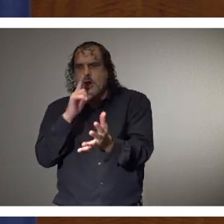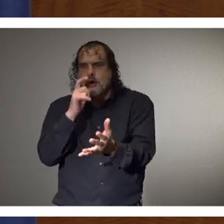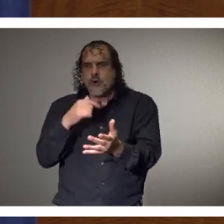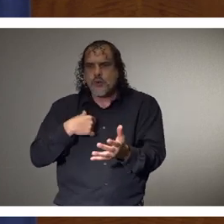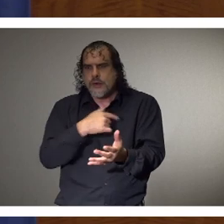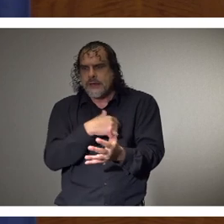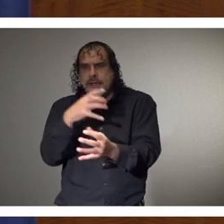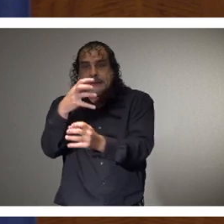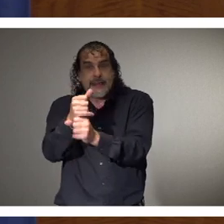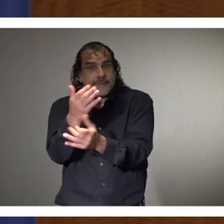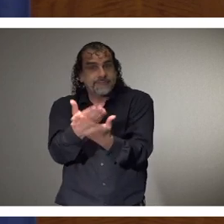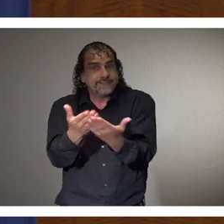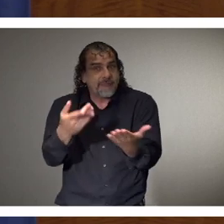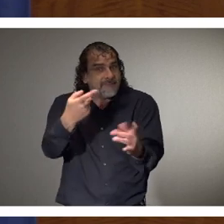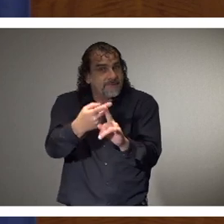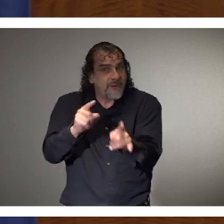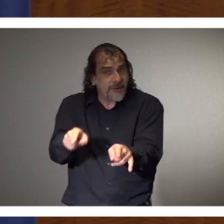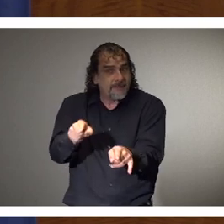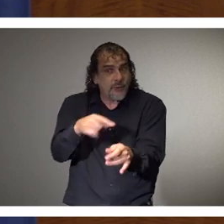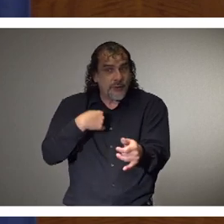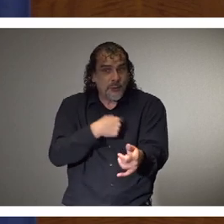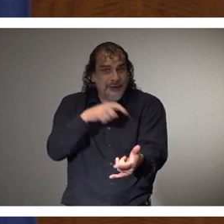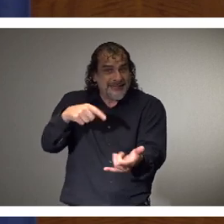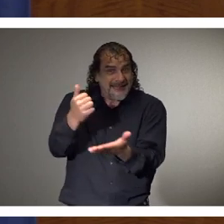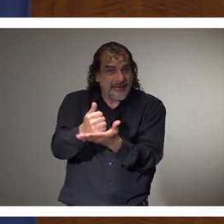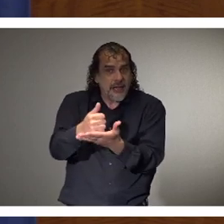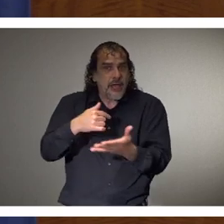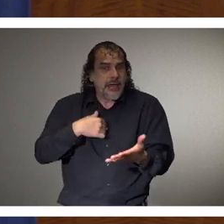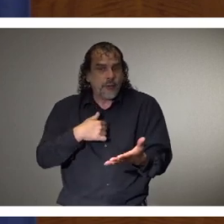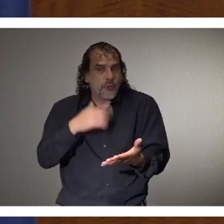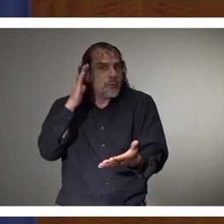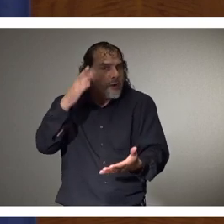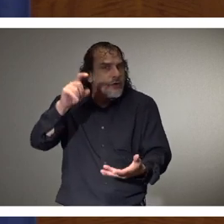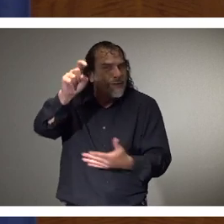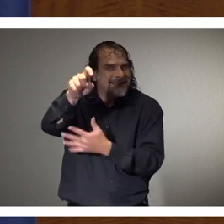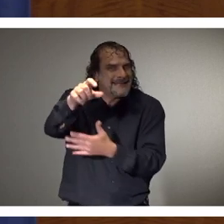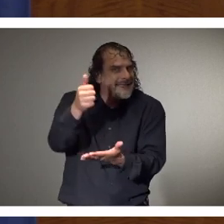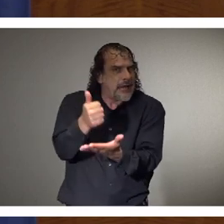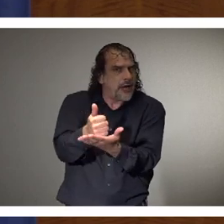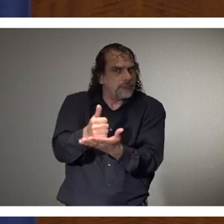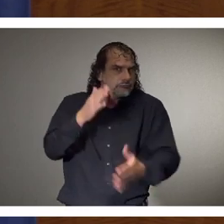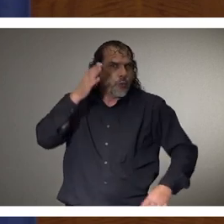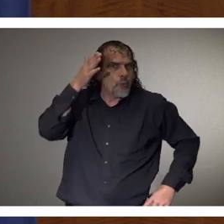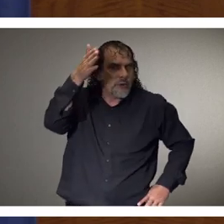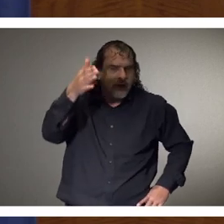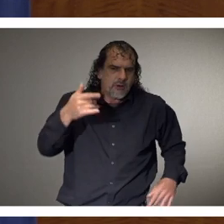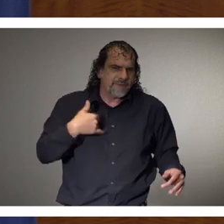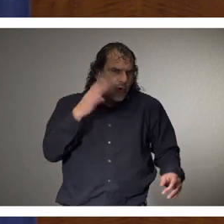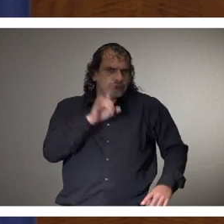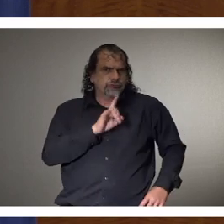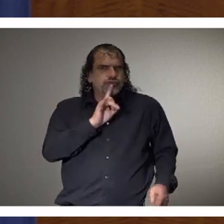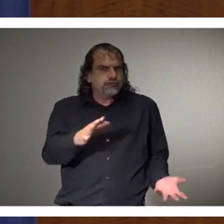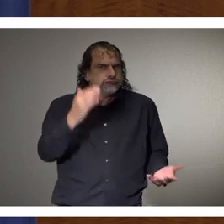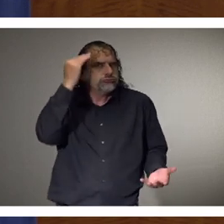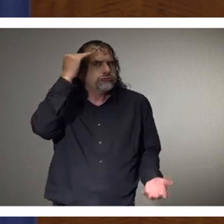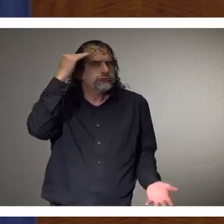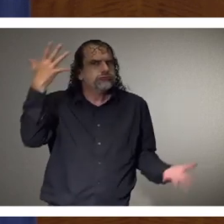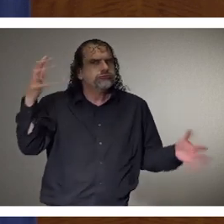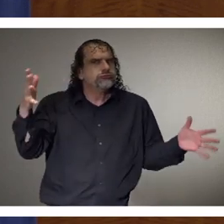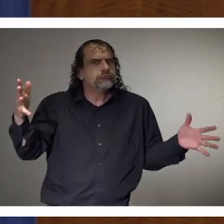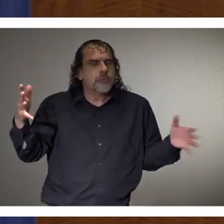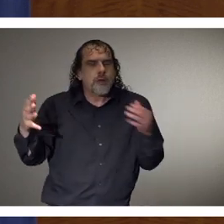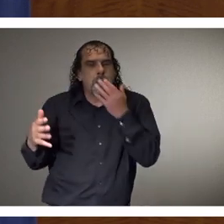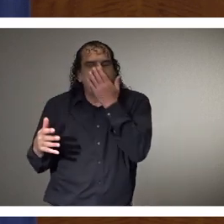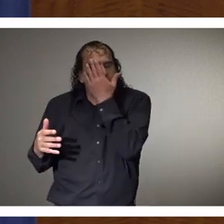the need comes. And the need is coming. It is imminent. The website is